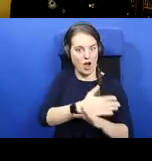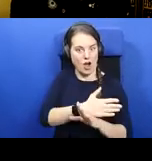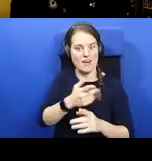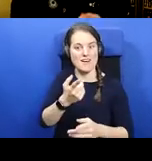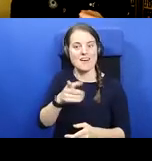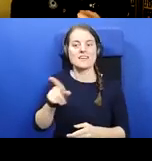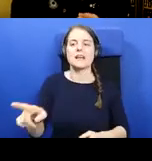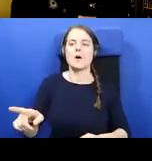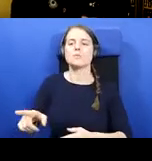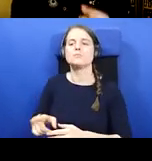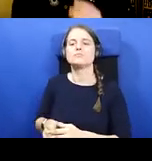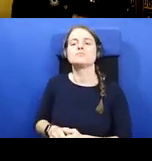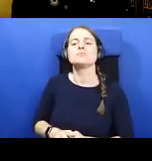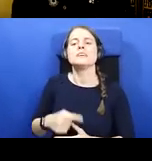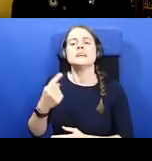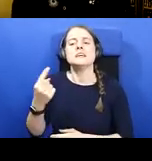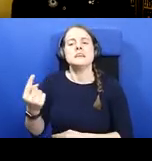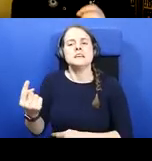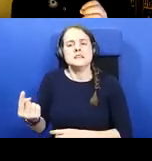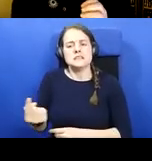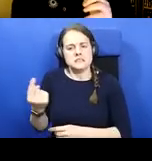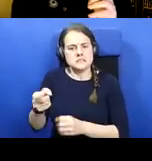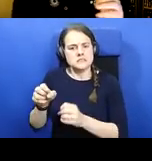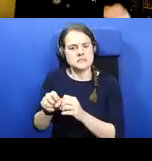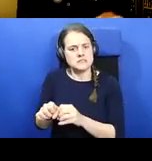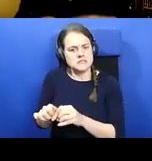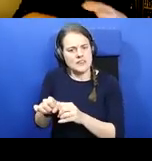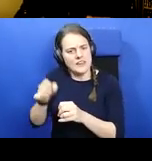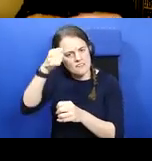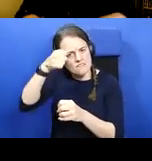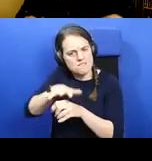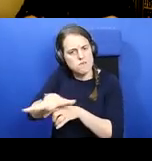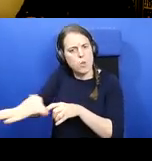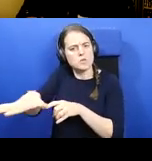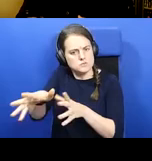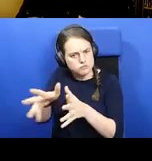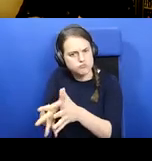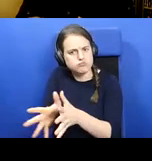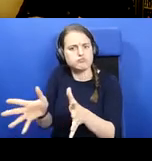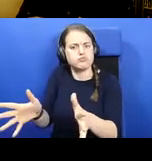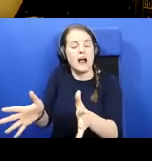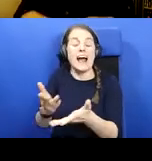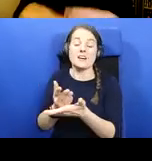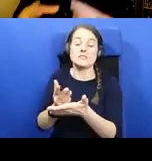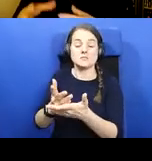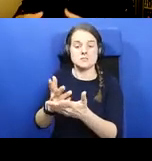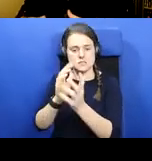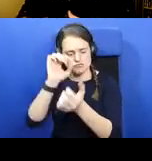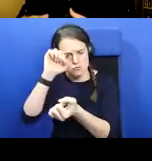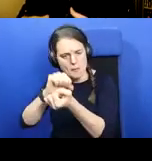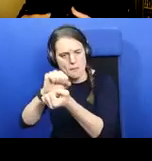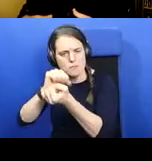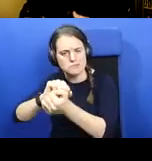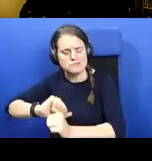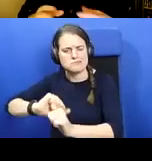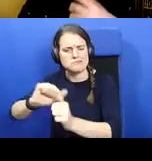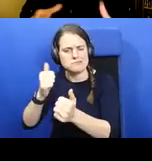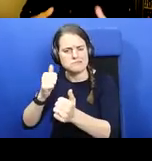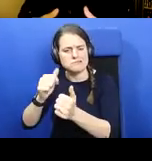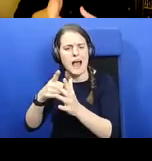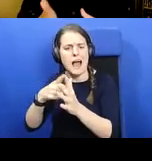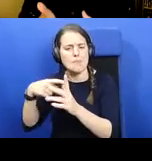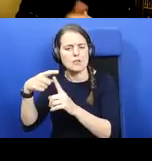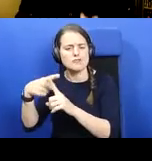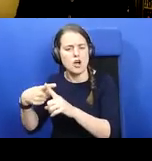extensive. He's not only sort of, there's not only veneration in Applecross itself, not a huge amount of survives from Applecross.